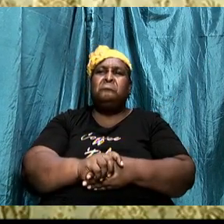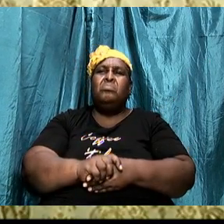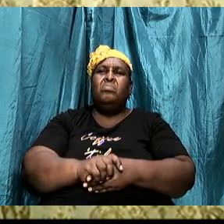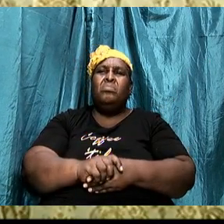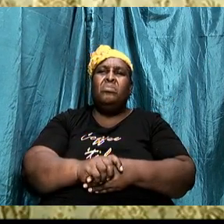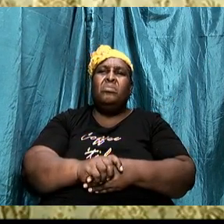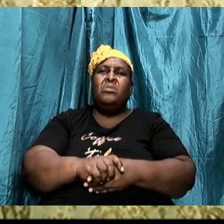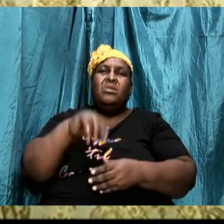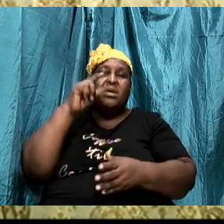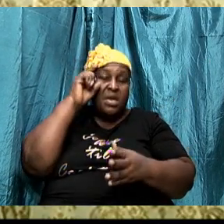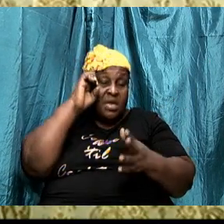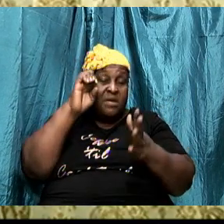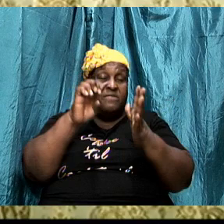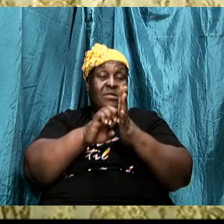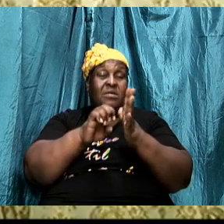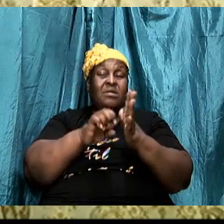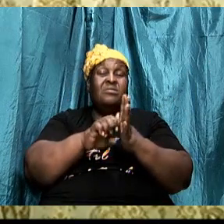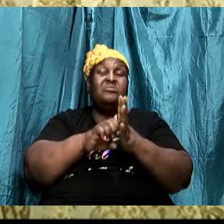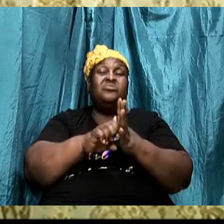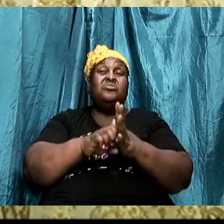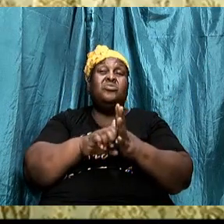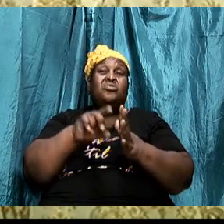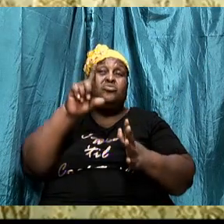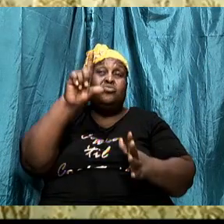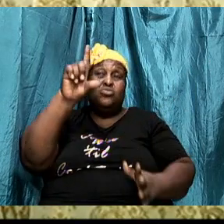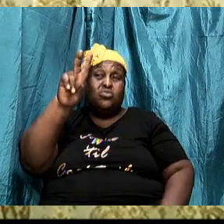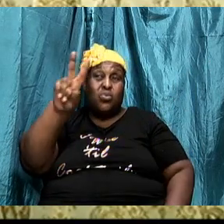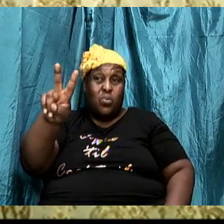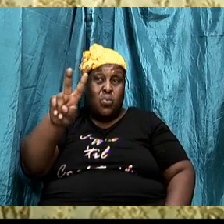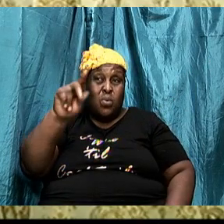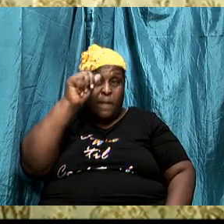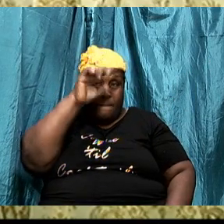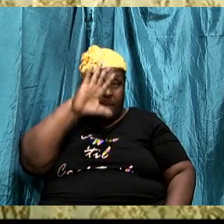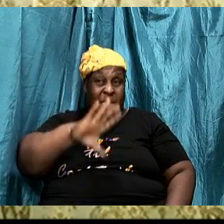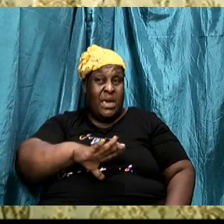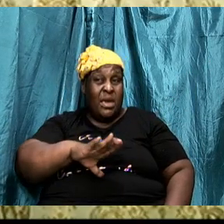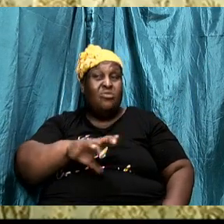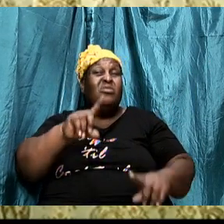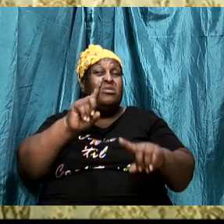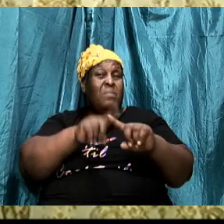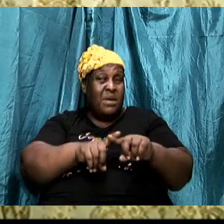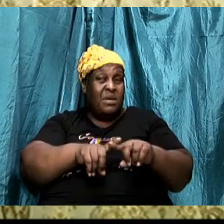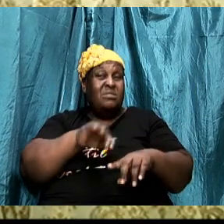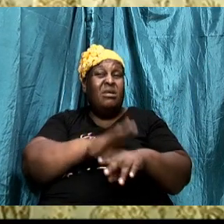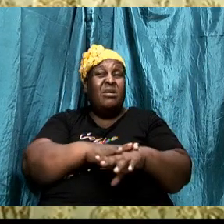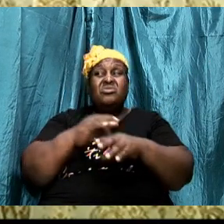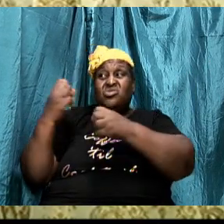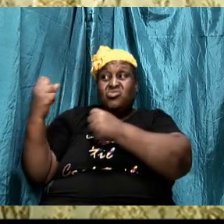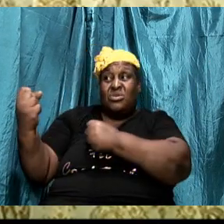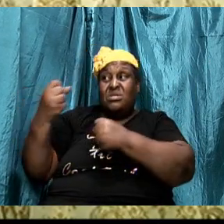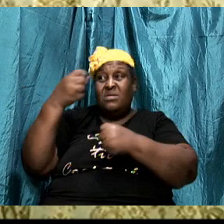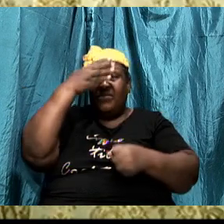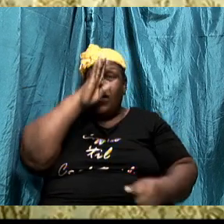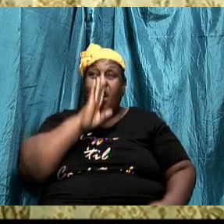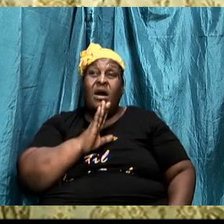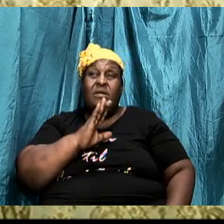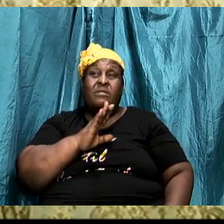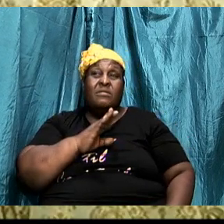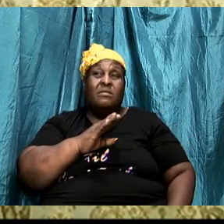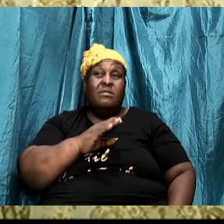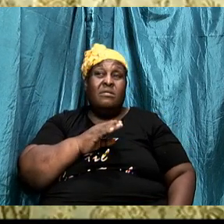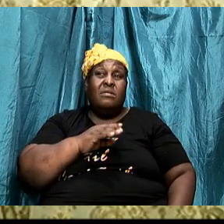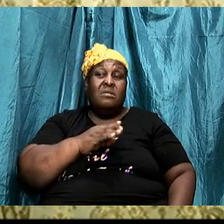men rest, they rely upon the strength of the Lord. Their strength will fail